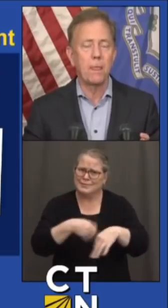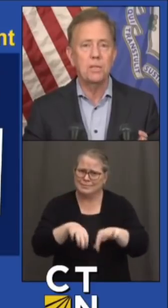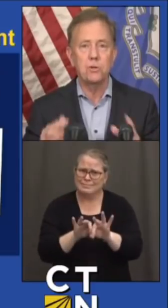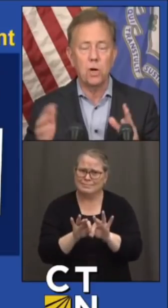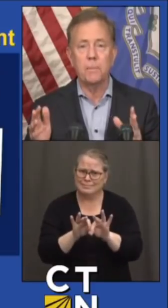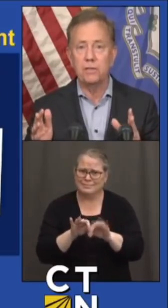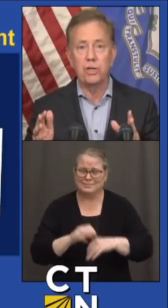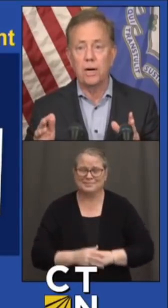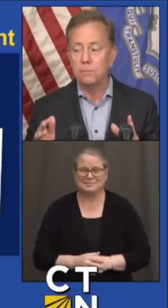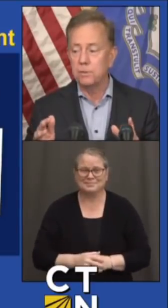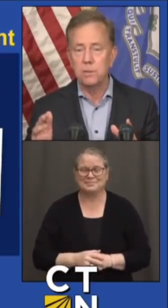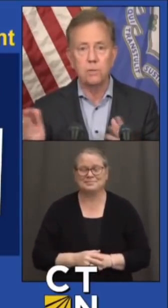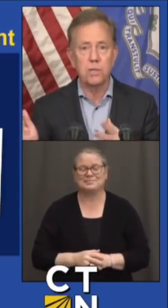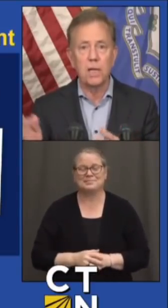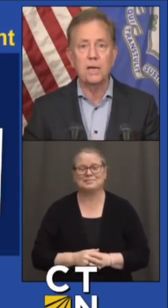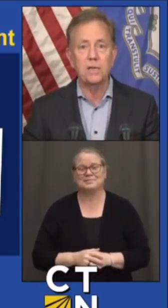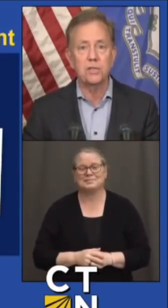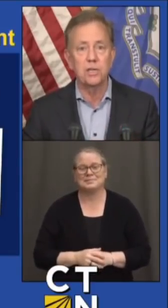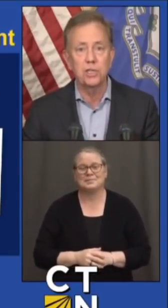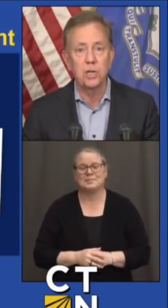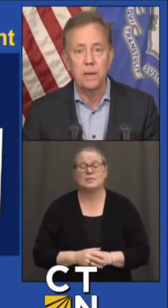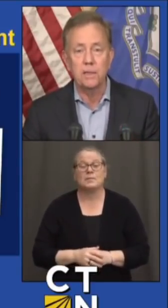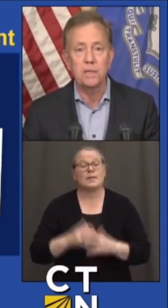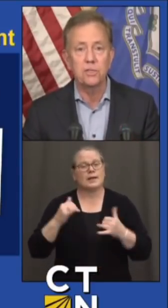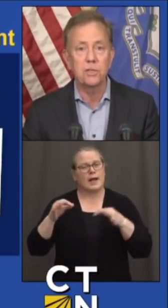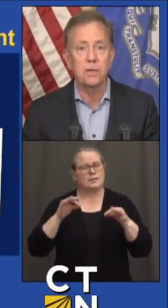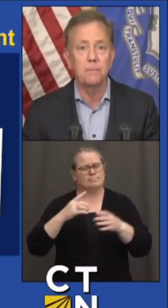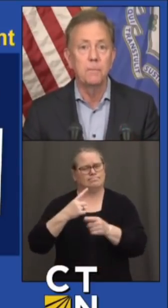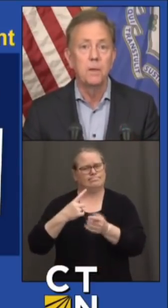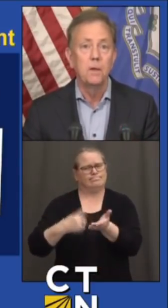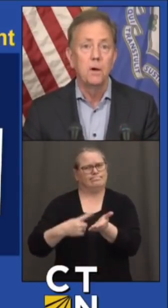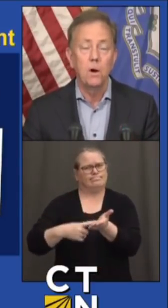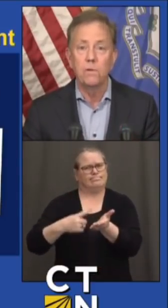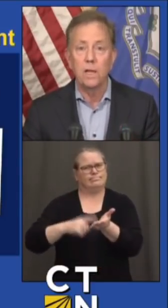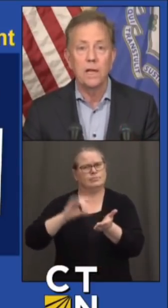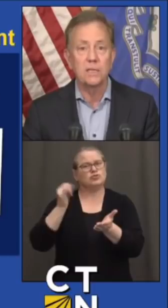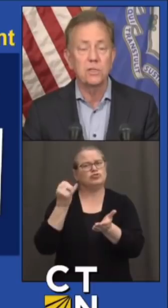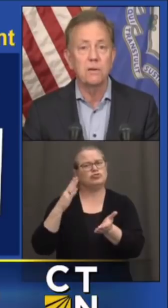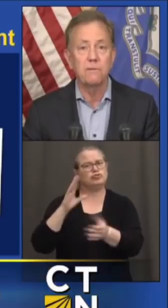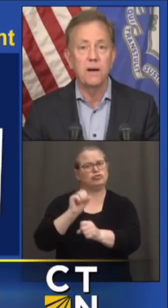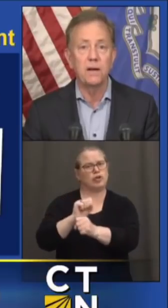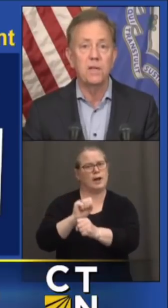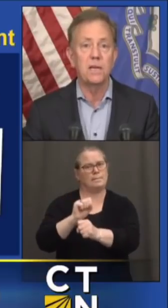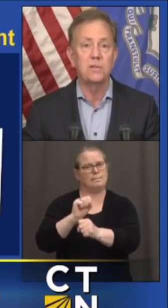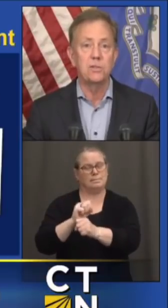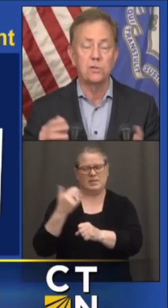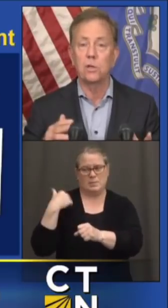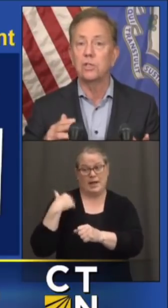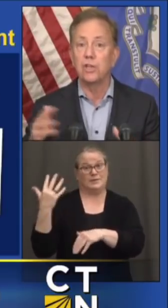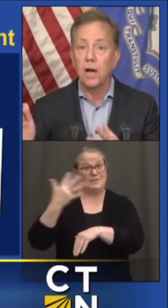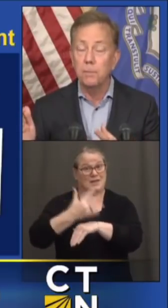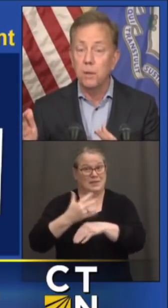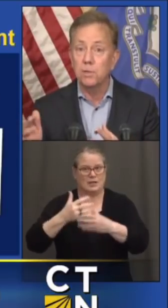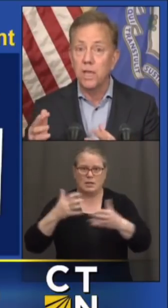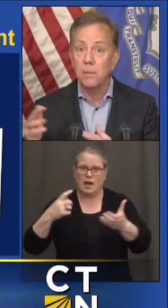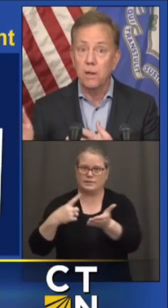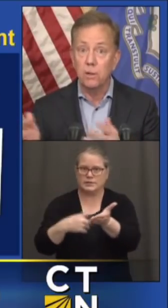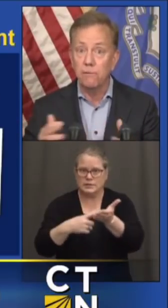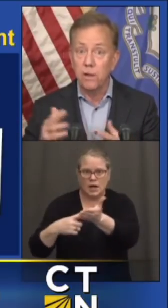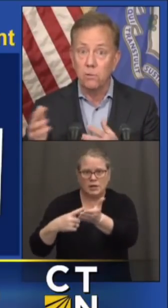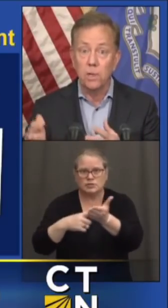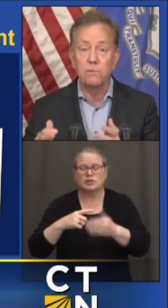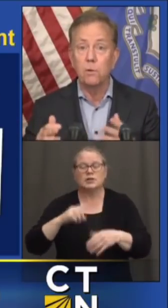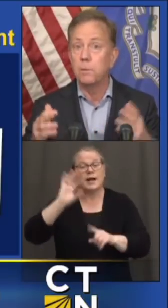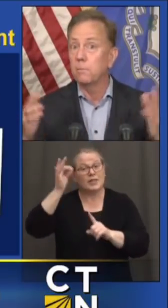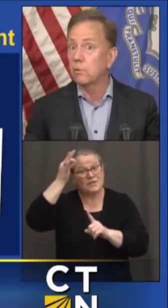So let's talk about jobs. There was a lot of discussion about this over the last five days. You saw the job numbers came